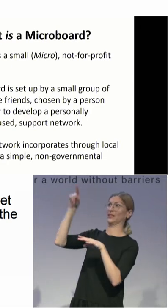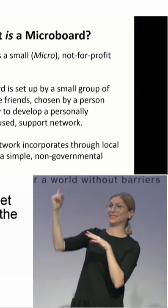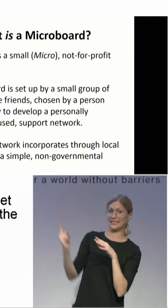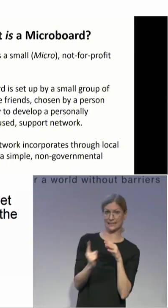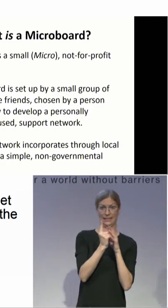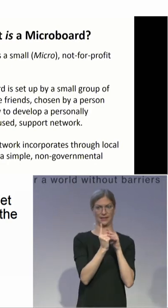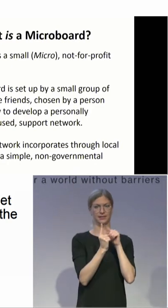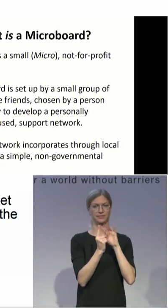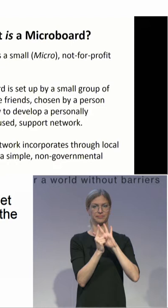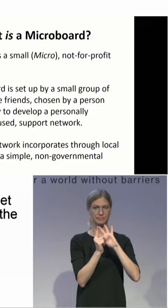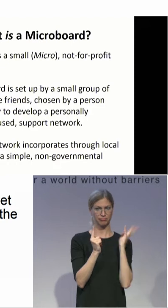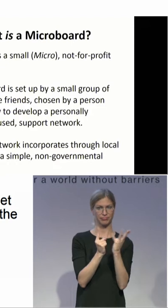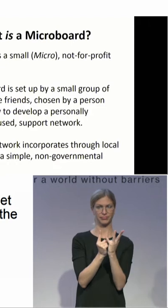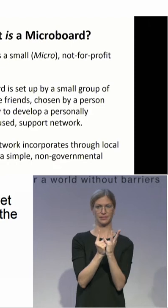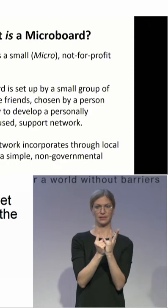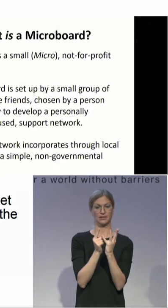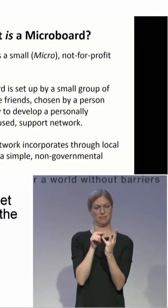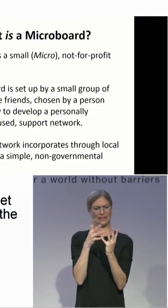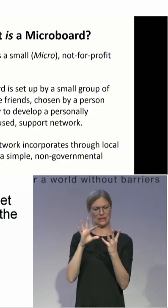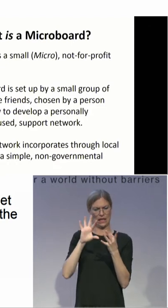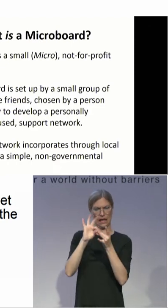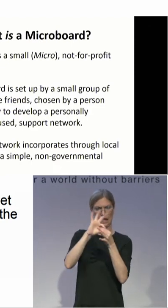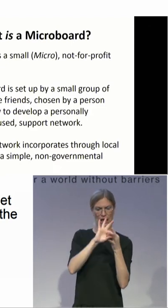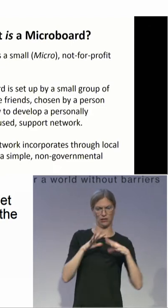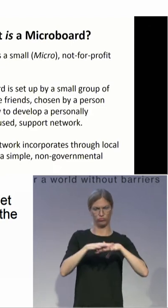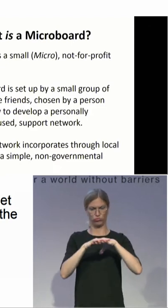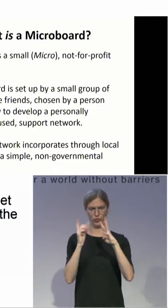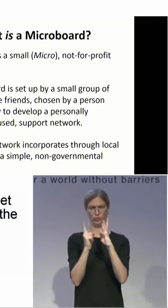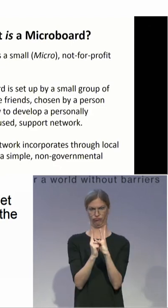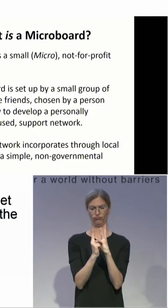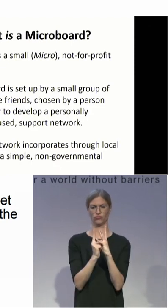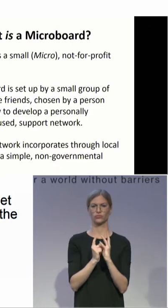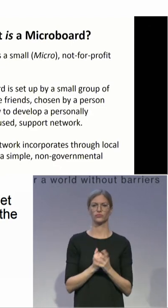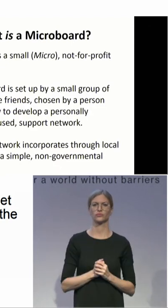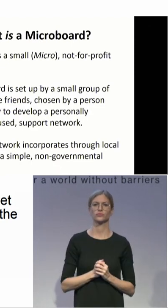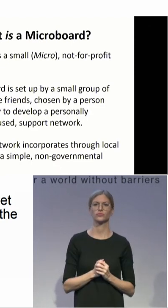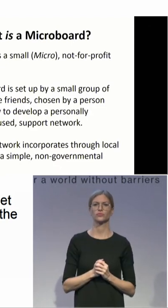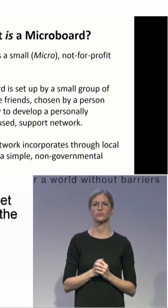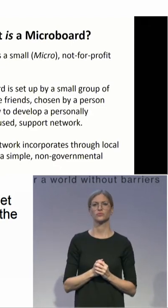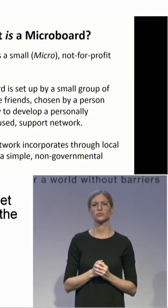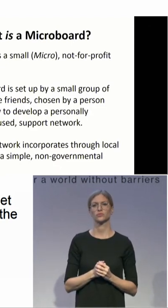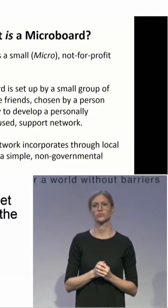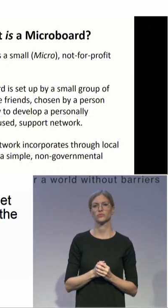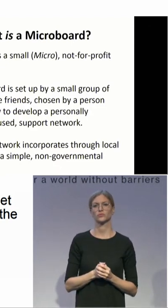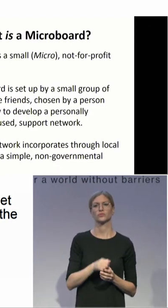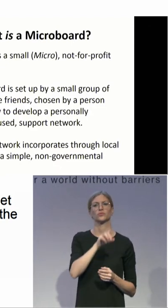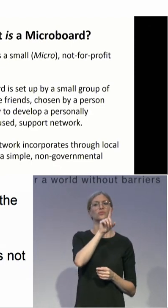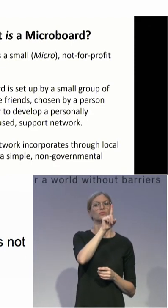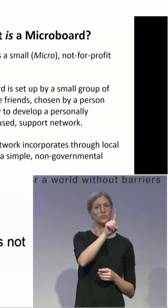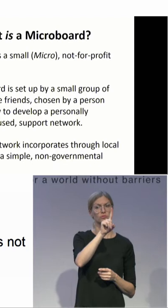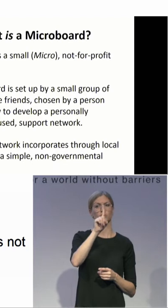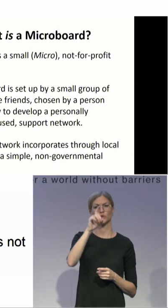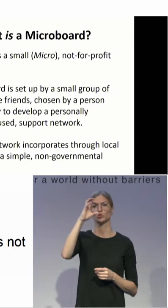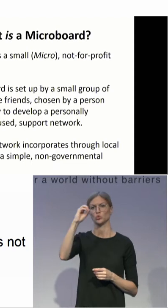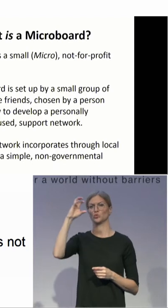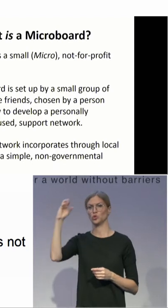be there for that person to establish it. And to be clear, we have about 1,100 microboards in British Columbia, the province I'm from. And many